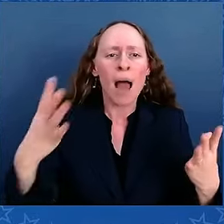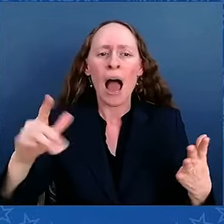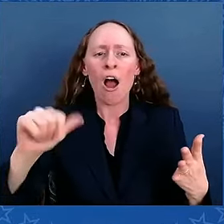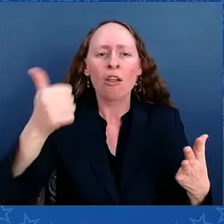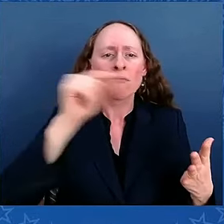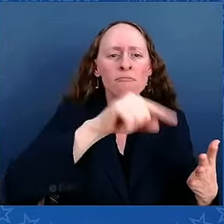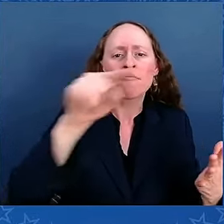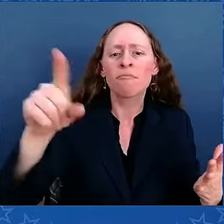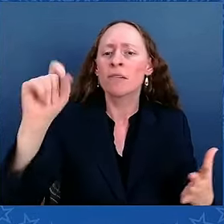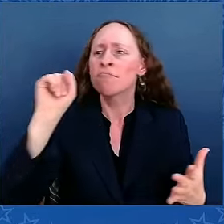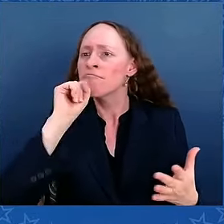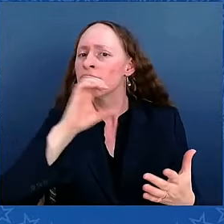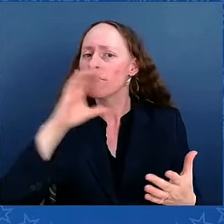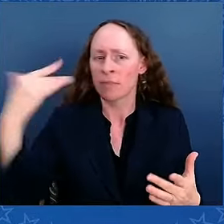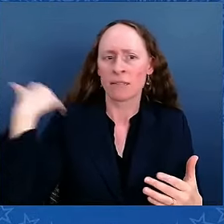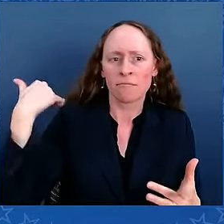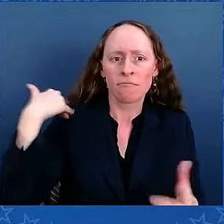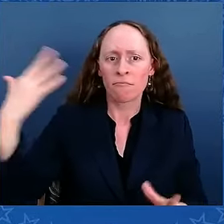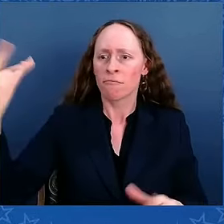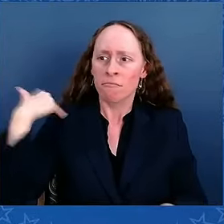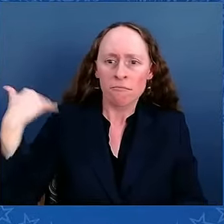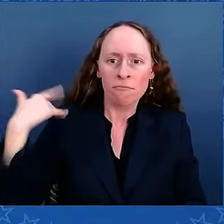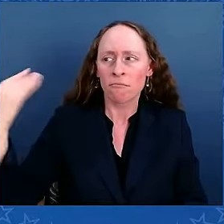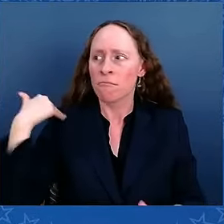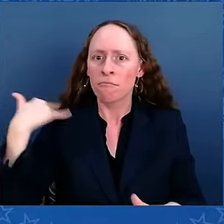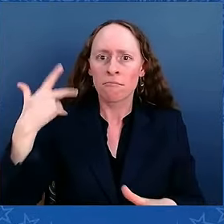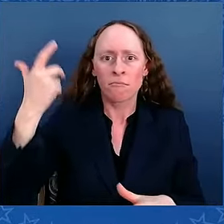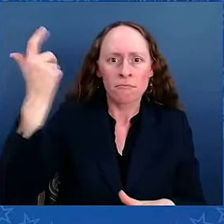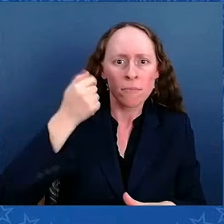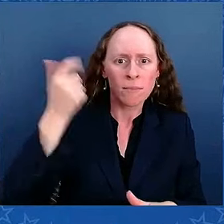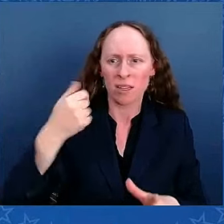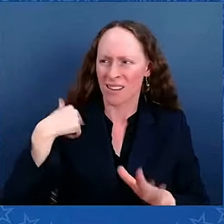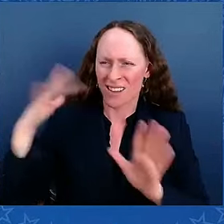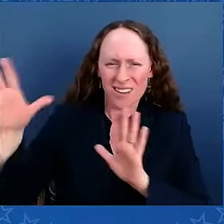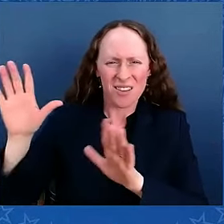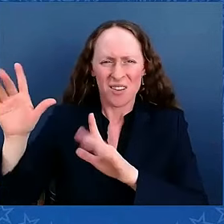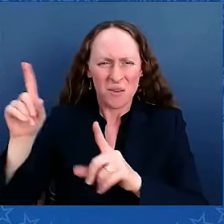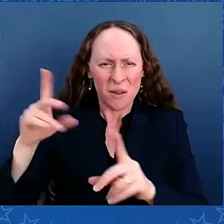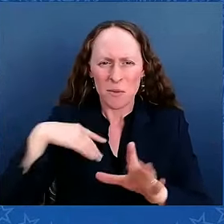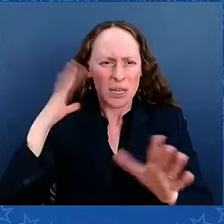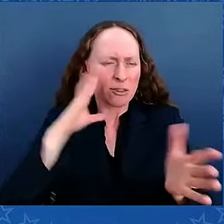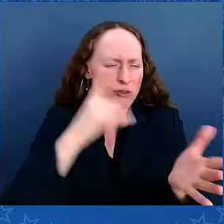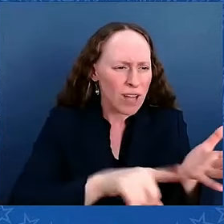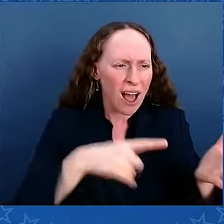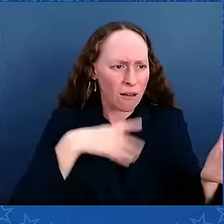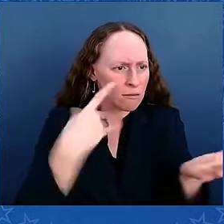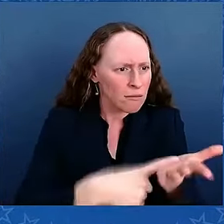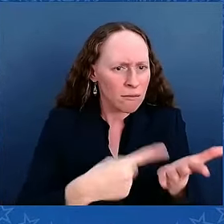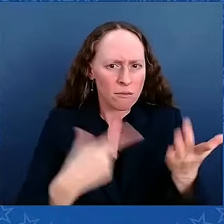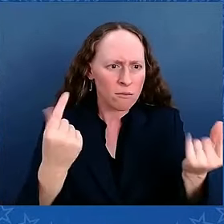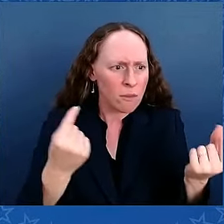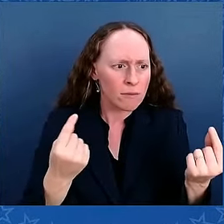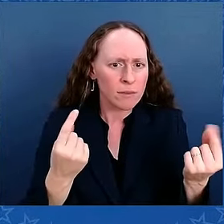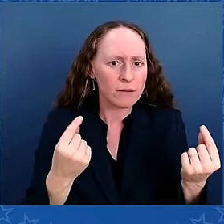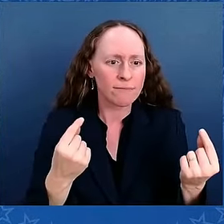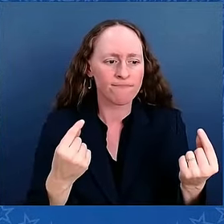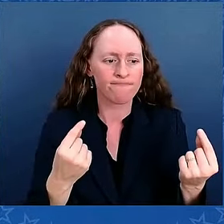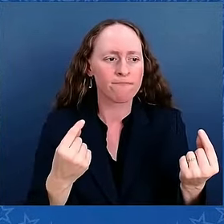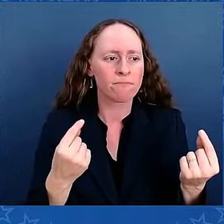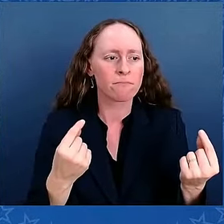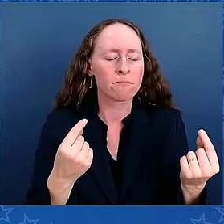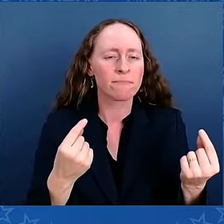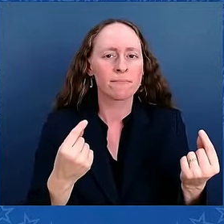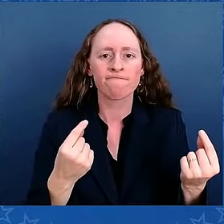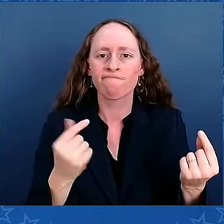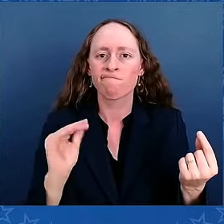After going to a few meetings and gathering information, I had the answers, and they weren't good. Our pension was about to become insolvent